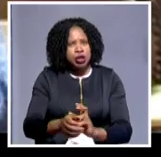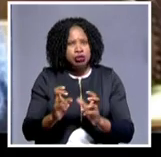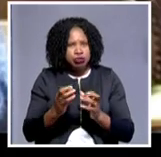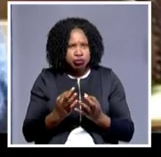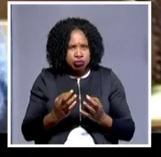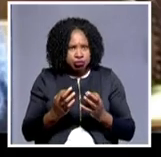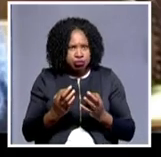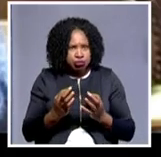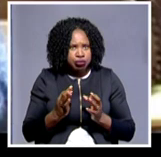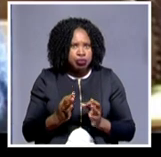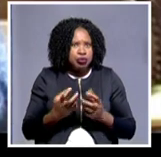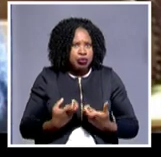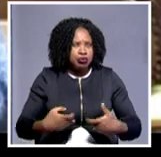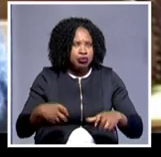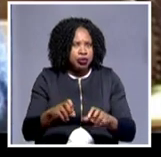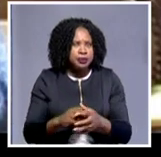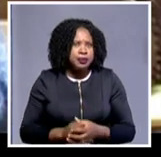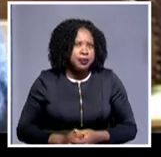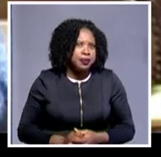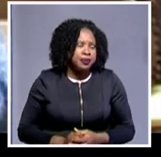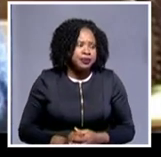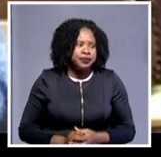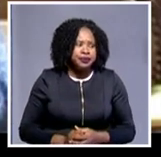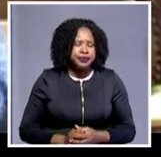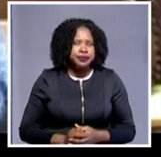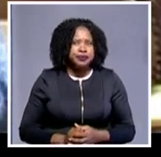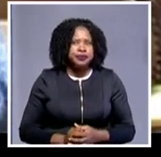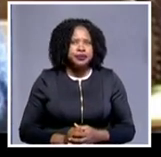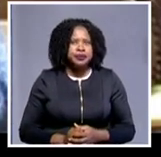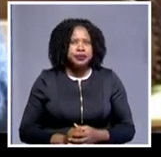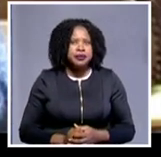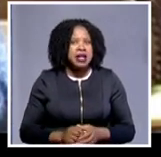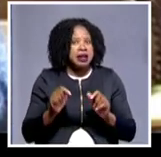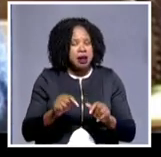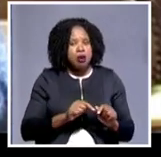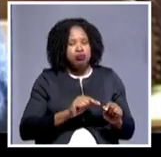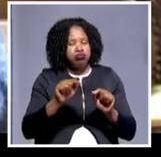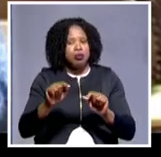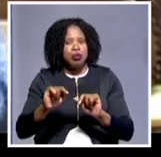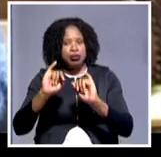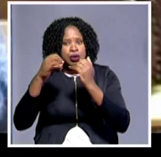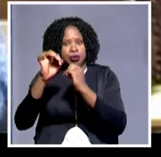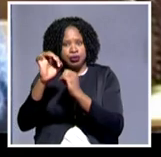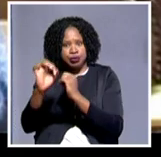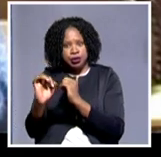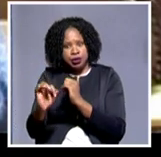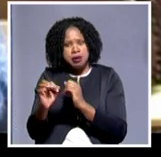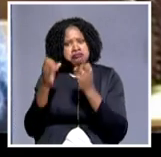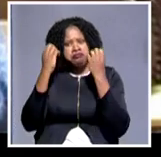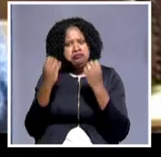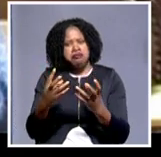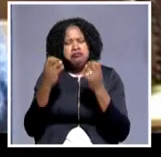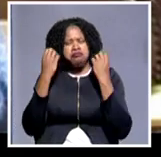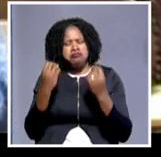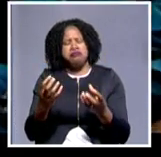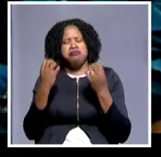popular democratic movement. And now we are in the hometown of the Doyan. Thousands of mourners are